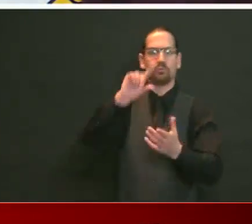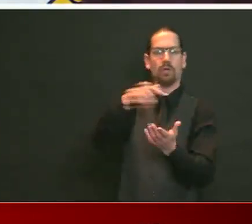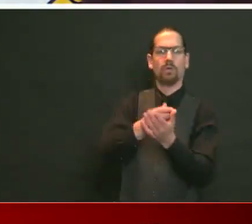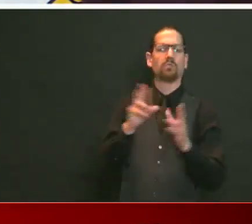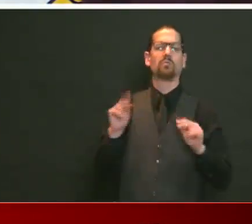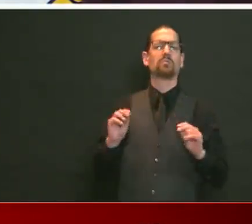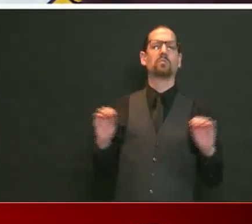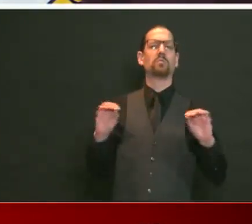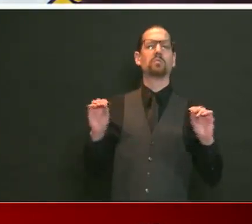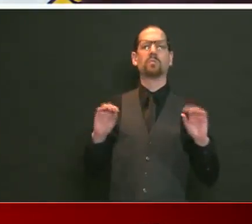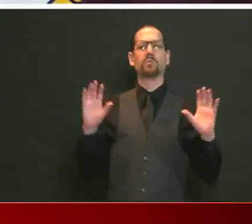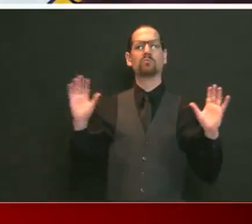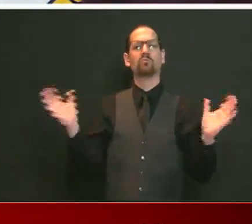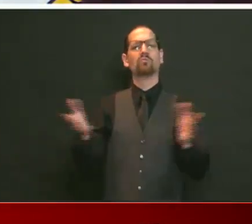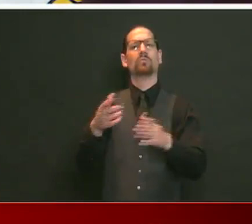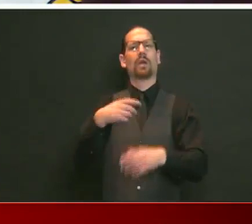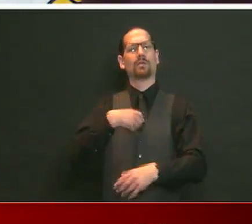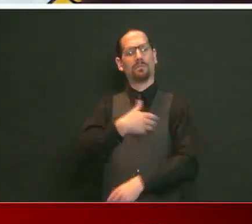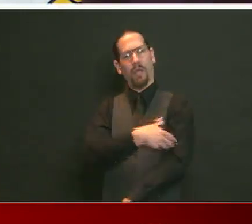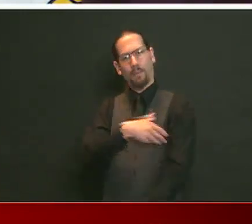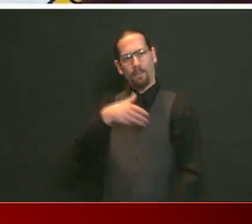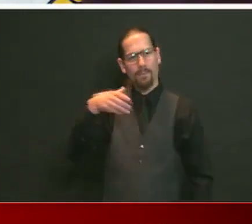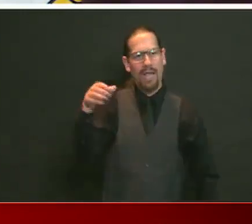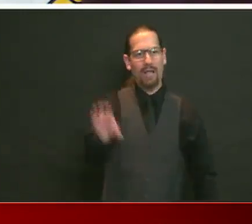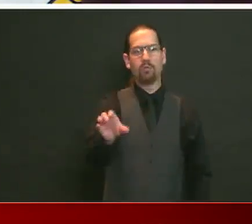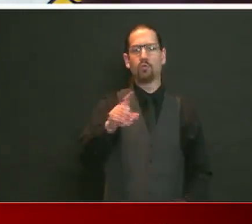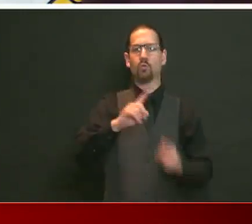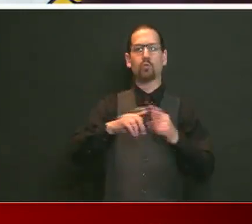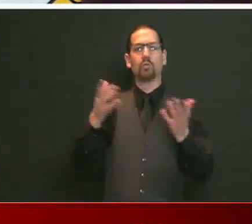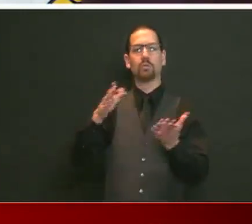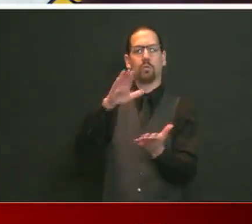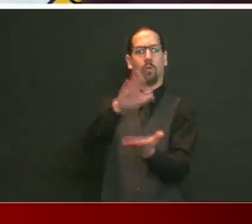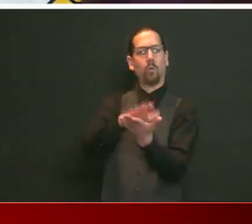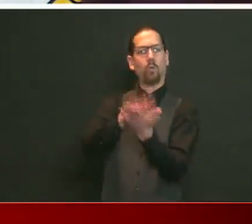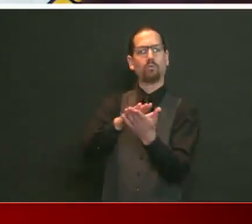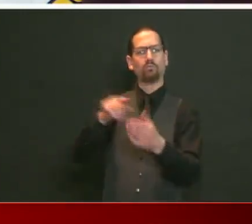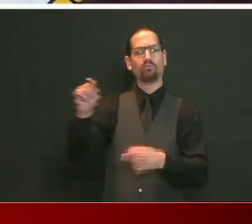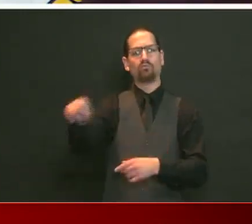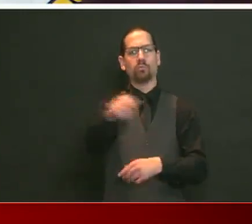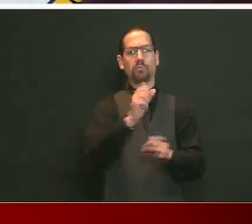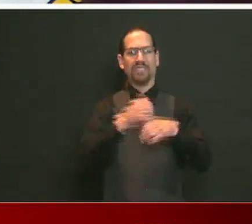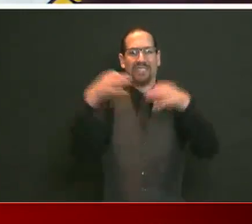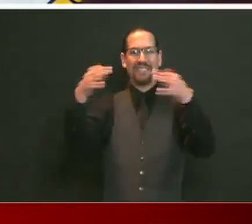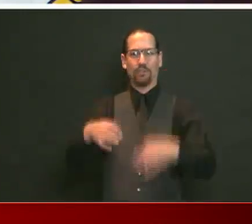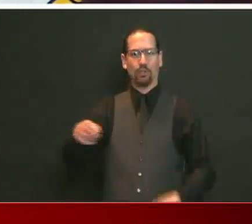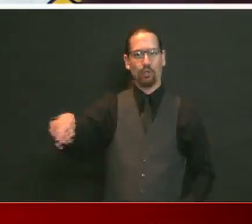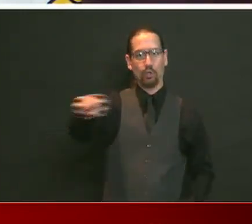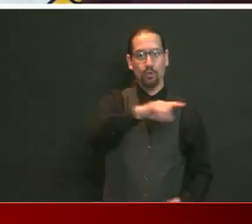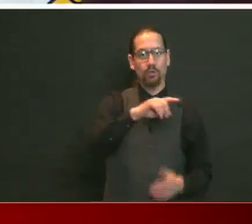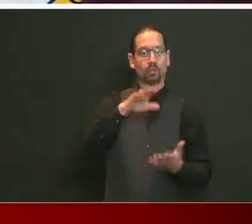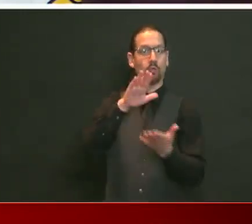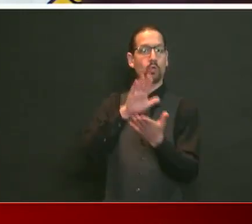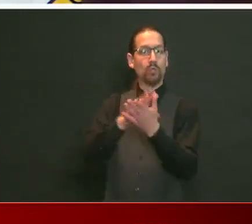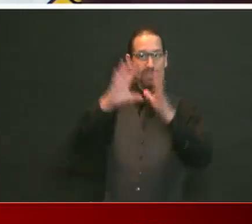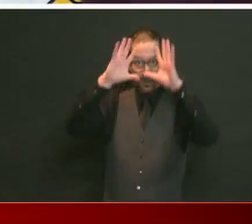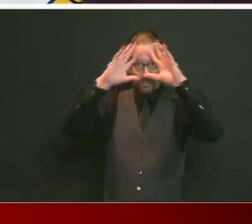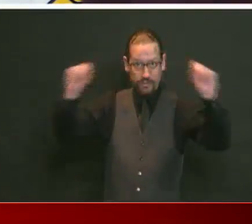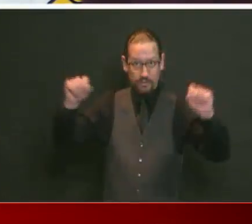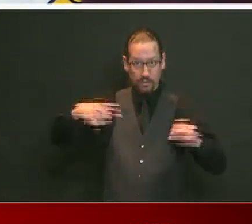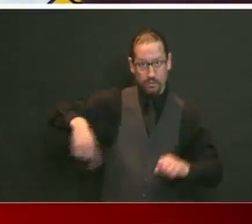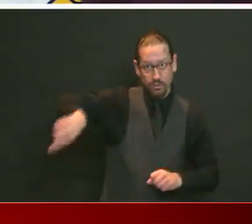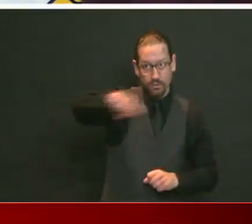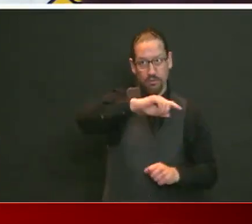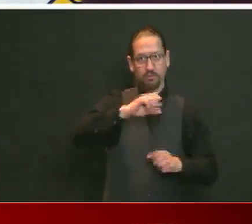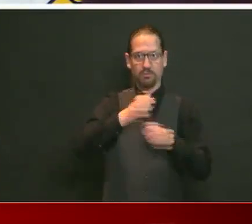okay? There are guidelines. They are clear. Superintendents need to look at the guidelines, interpret them, get creative,